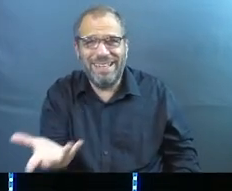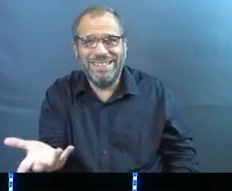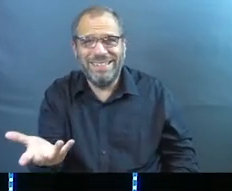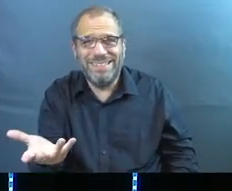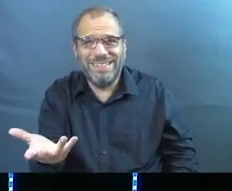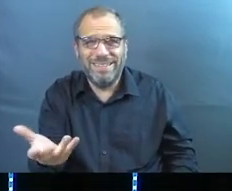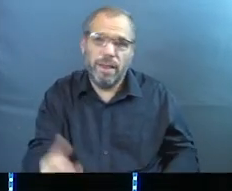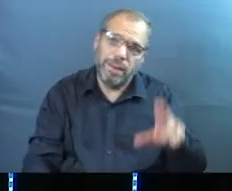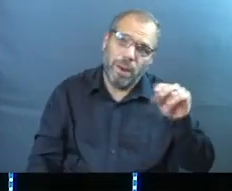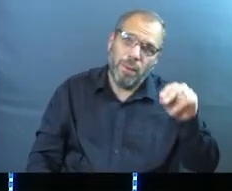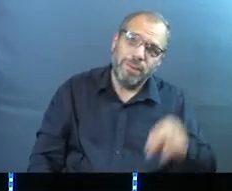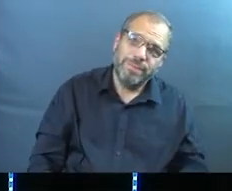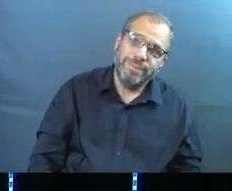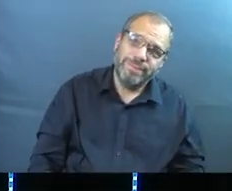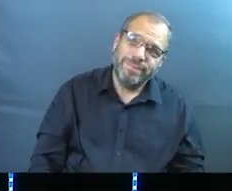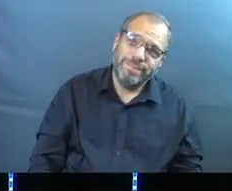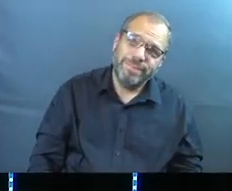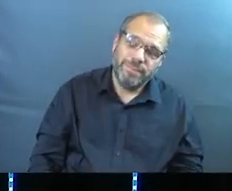Yes and no.